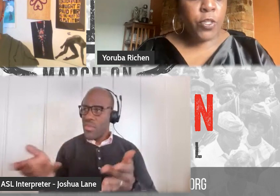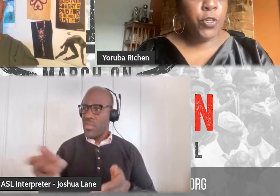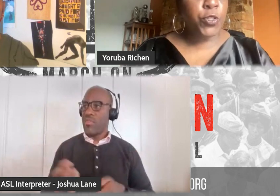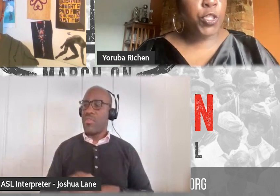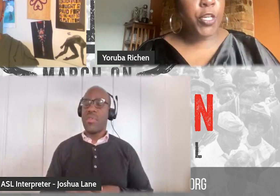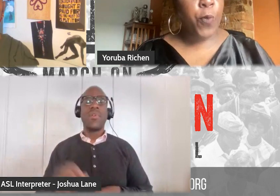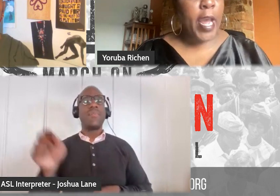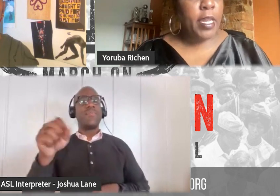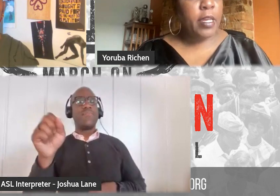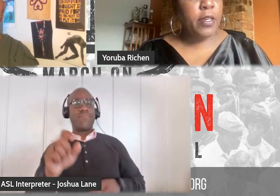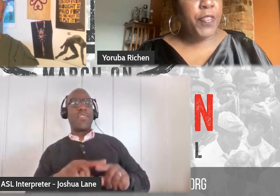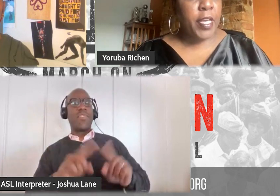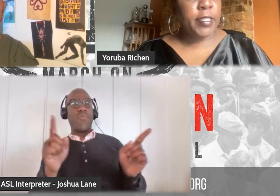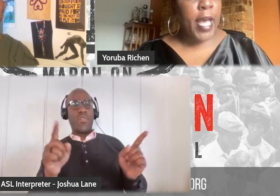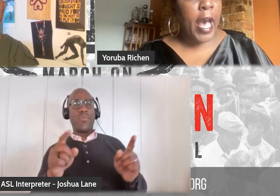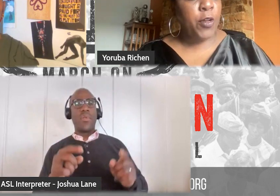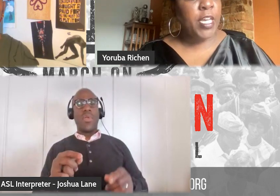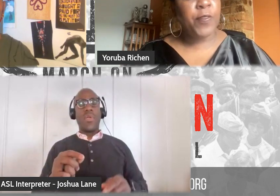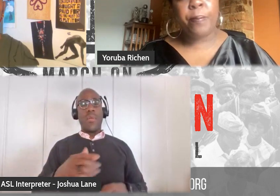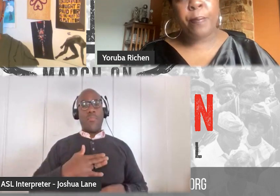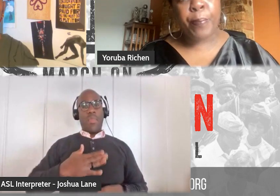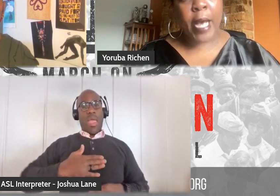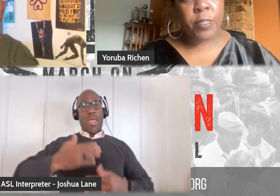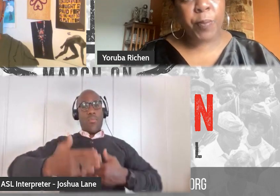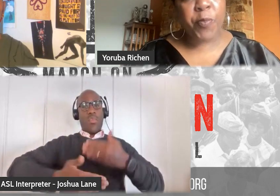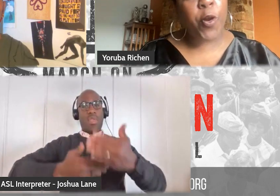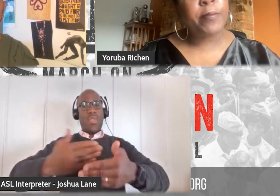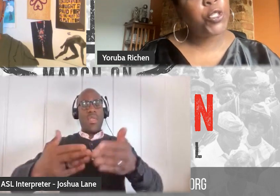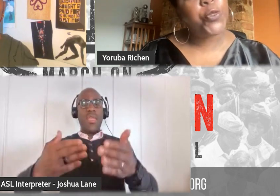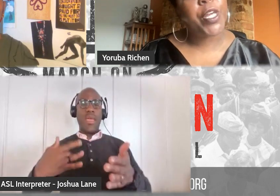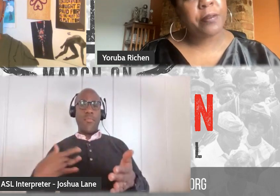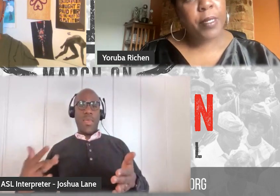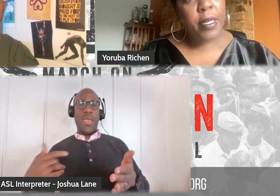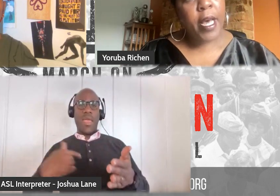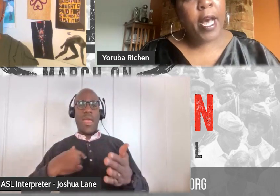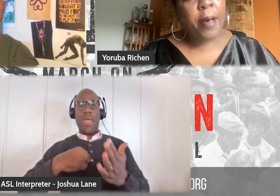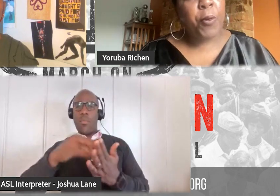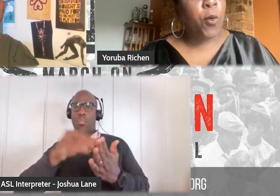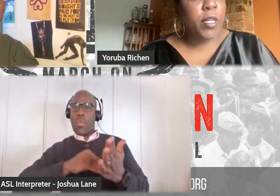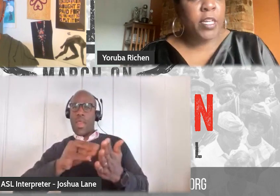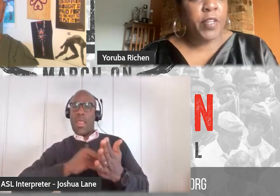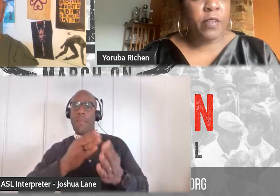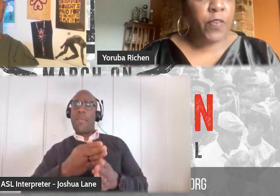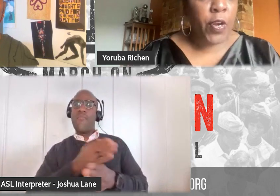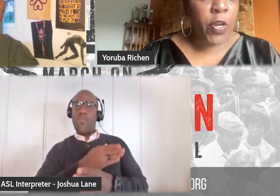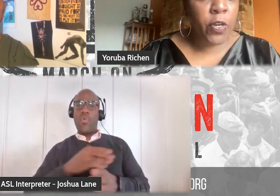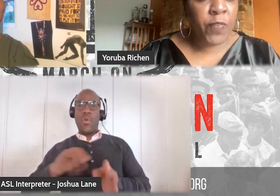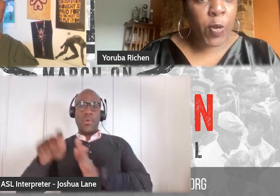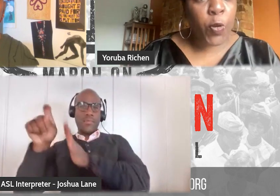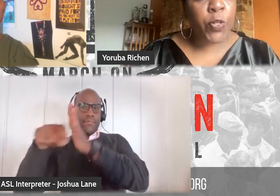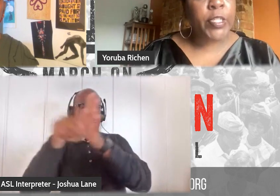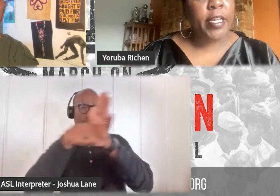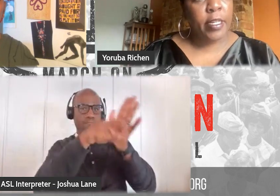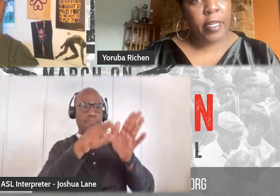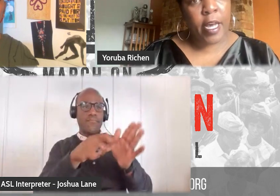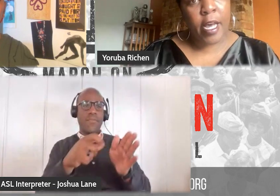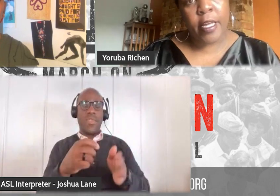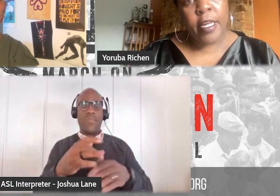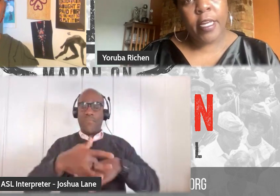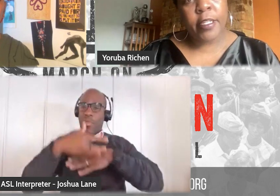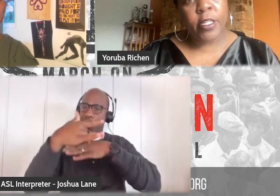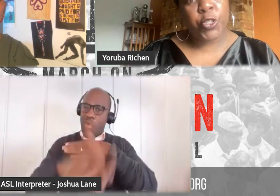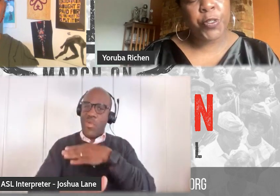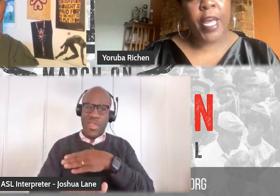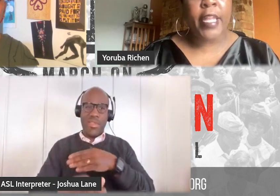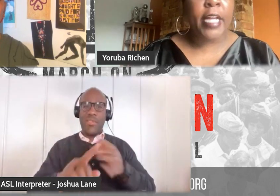usually writing things out even possibly before I'm shooting, um, or even very, very early, uh,